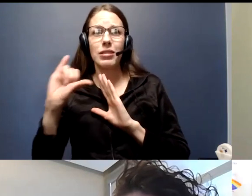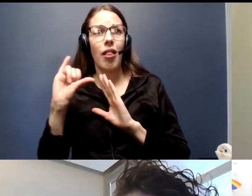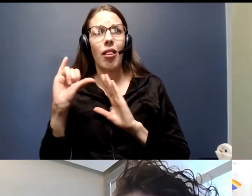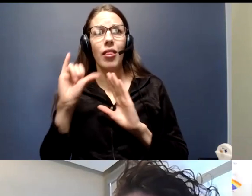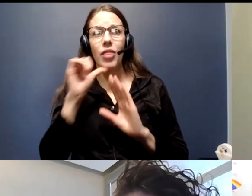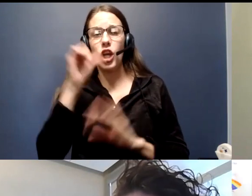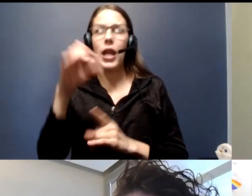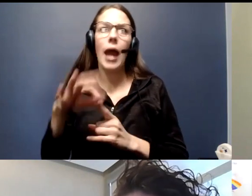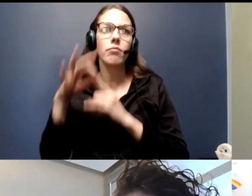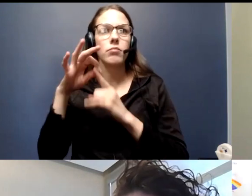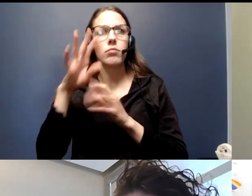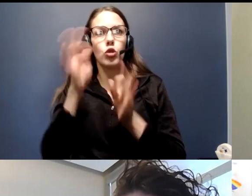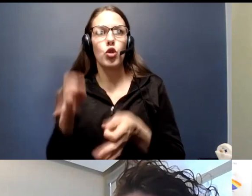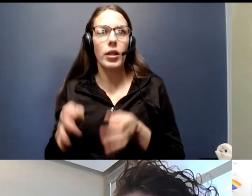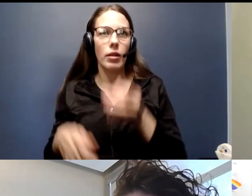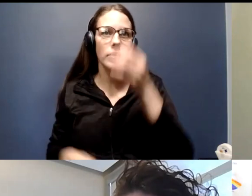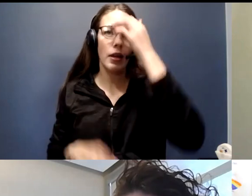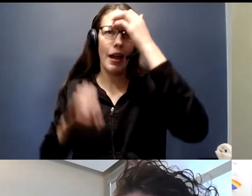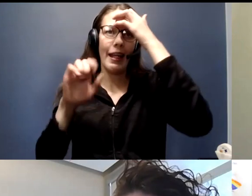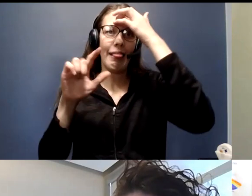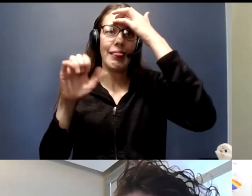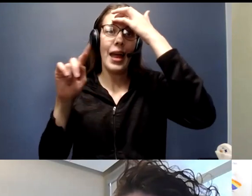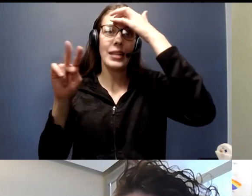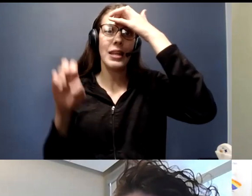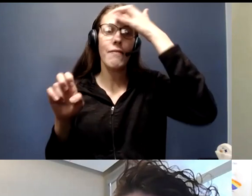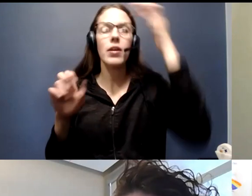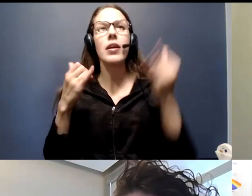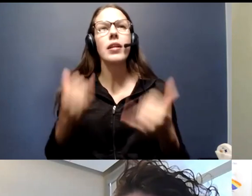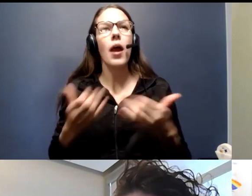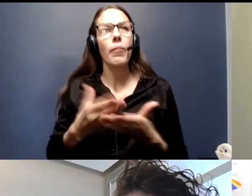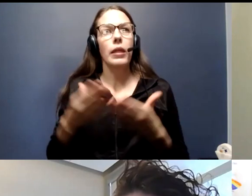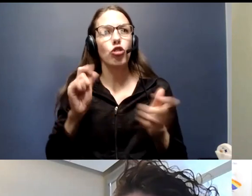elective. And now we're at a point where things are changing.